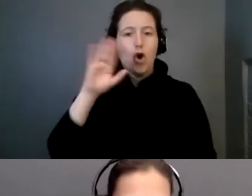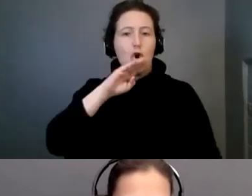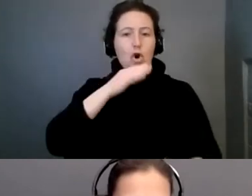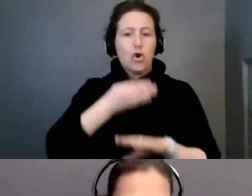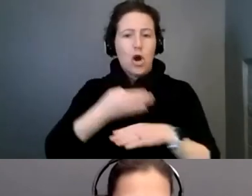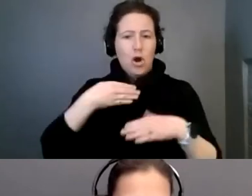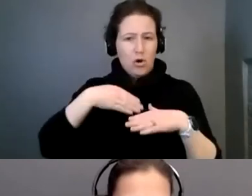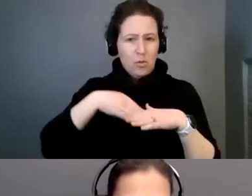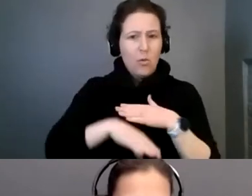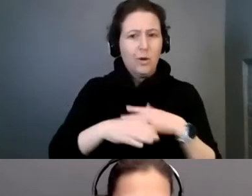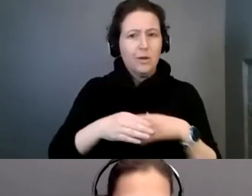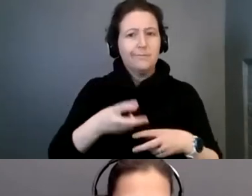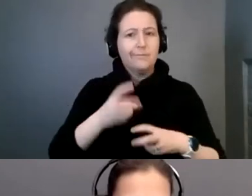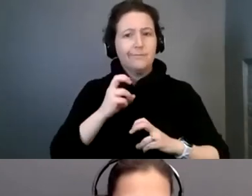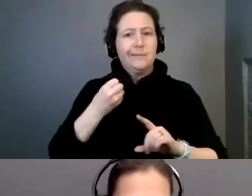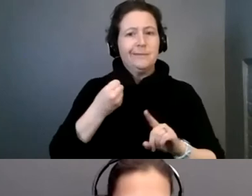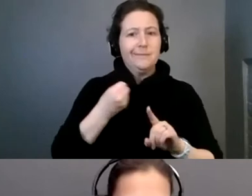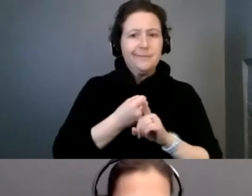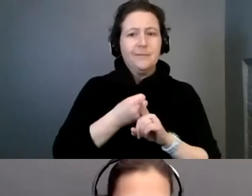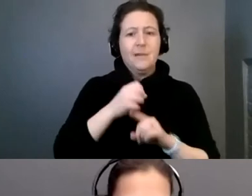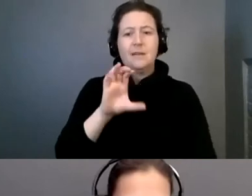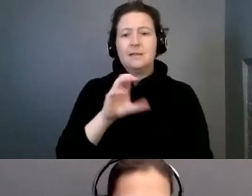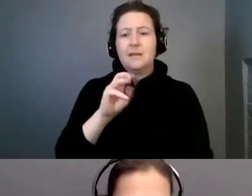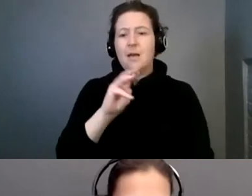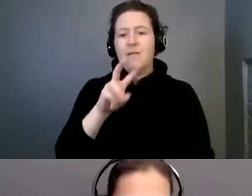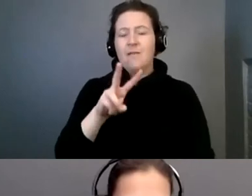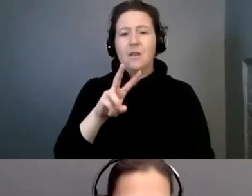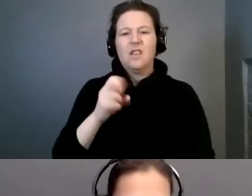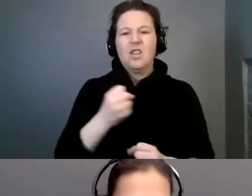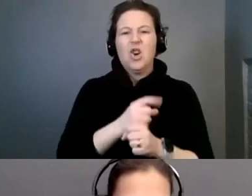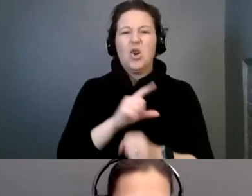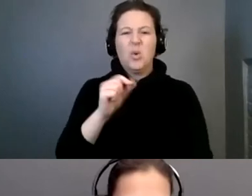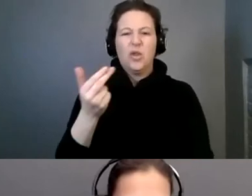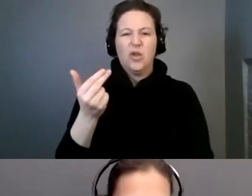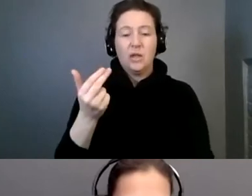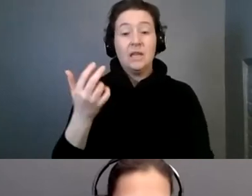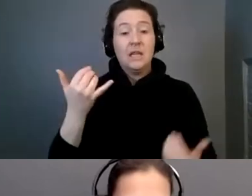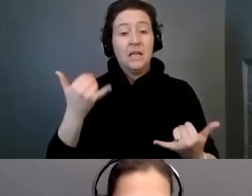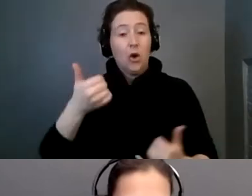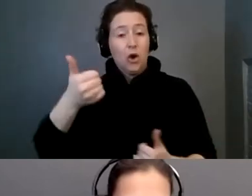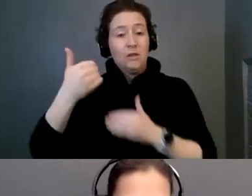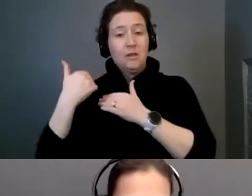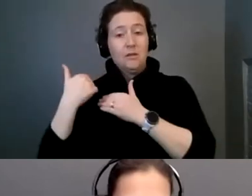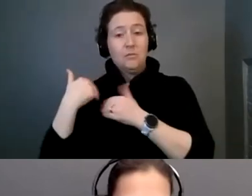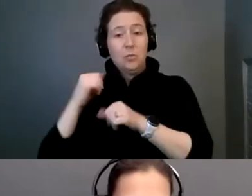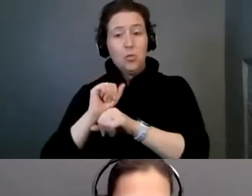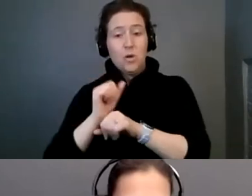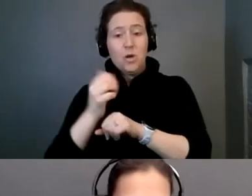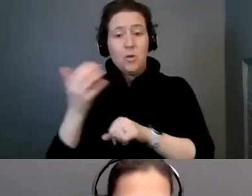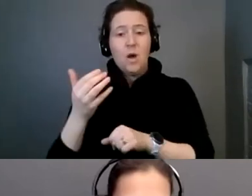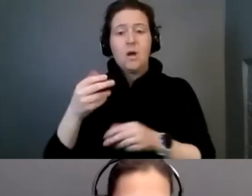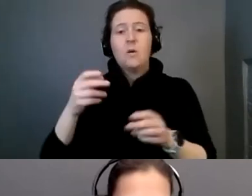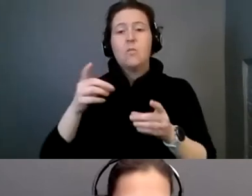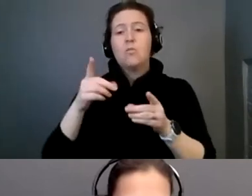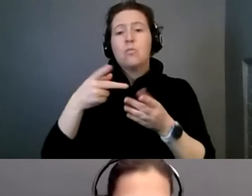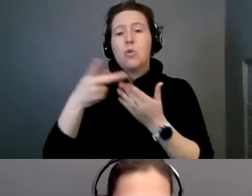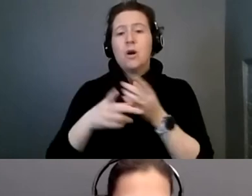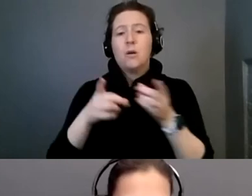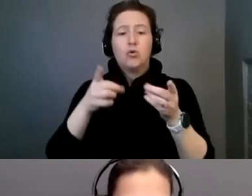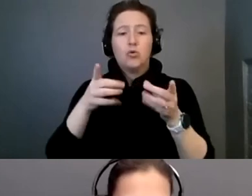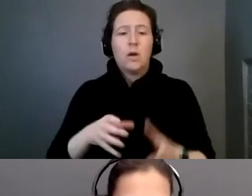2015. She now works as a program director for the National CMV Foundation and in 2017,